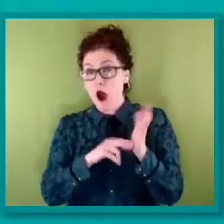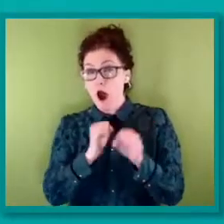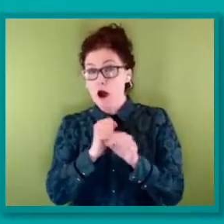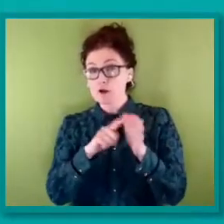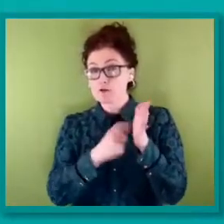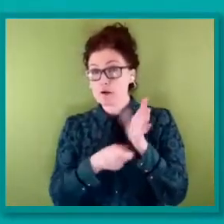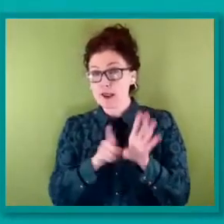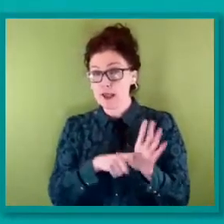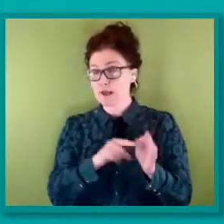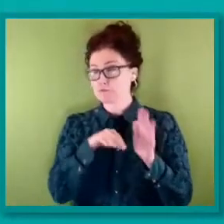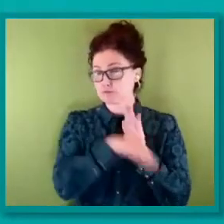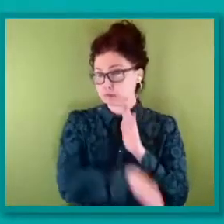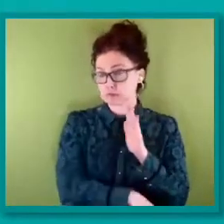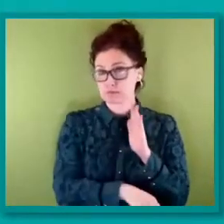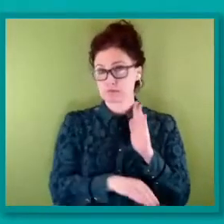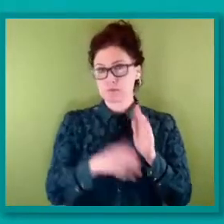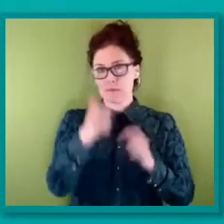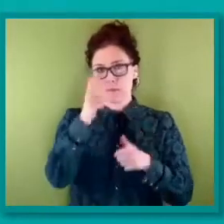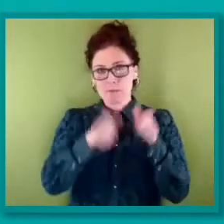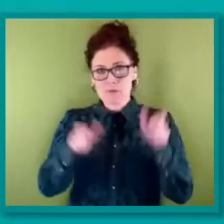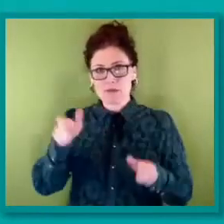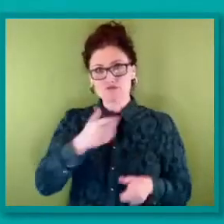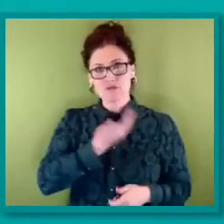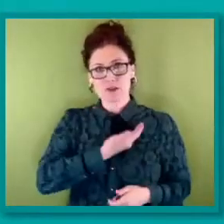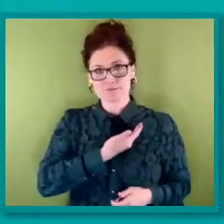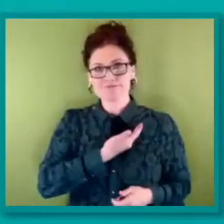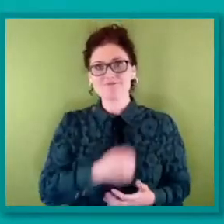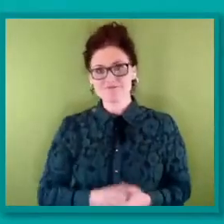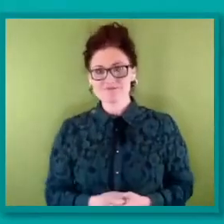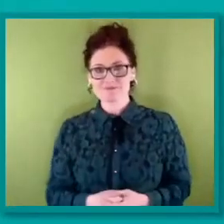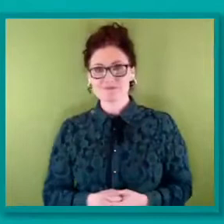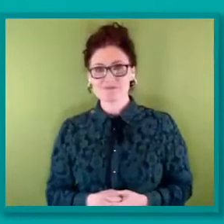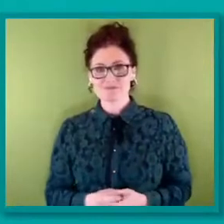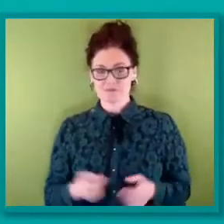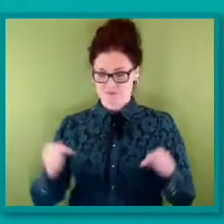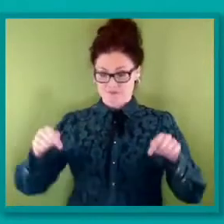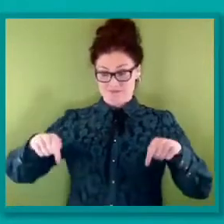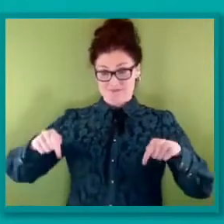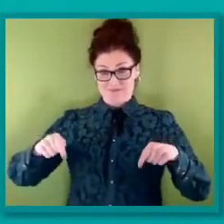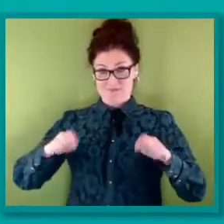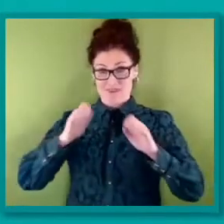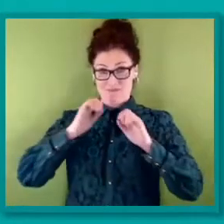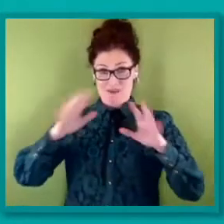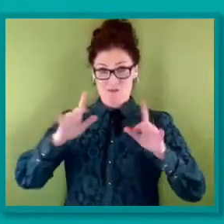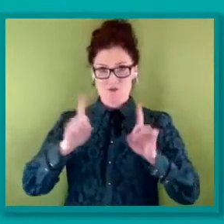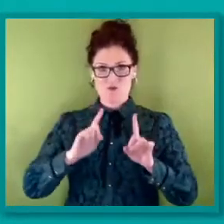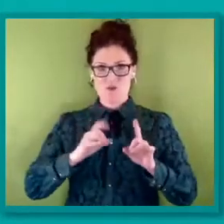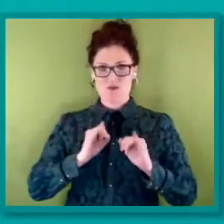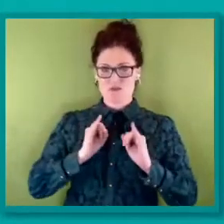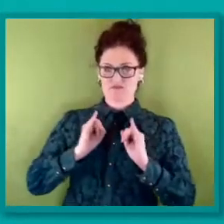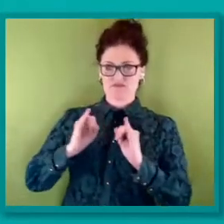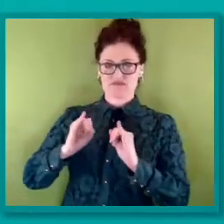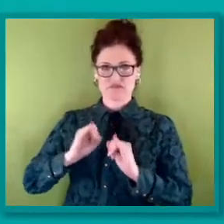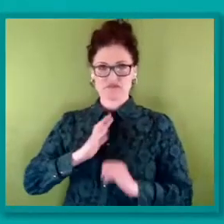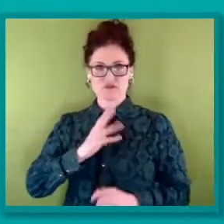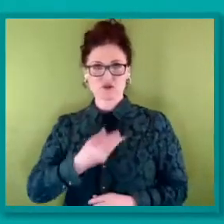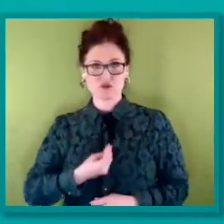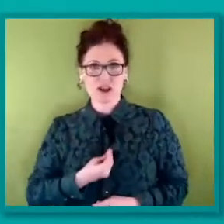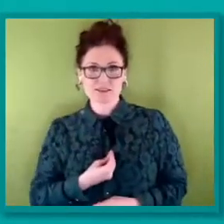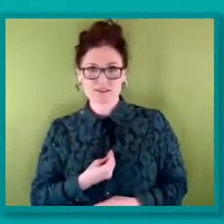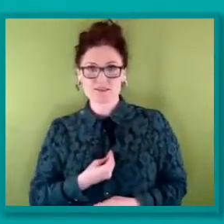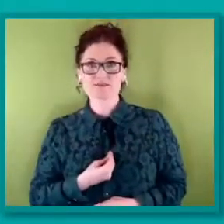the UK, globally famous for entrenched transphobia in our media and rapidly falling down the rankings in terms of LGBTQ